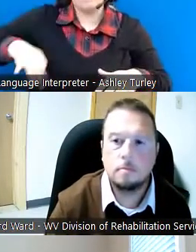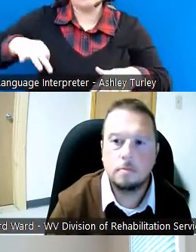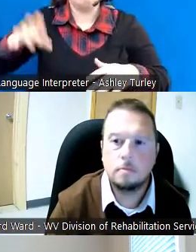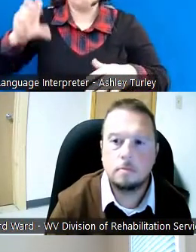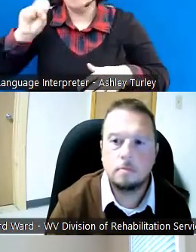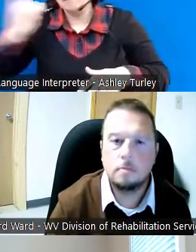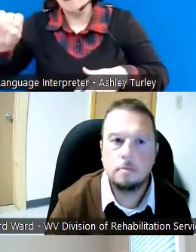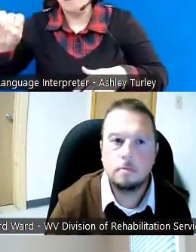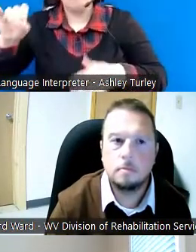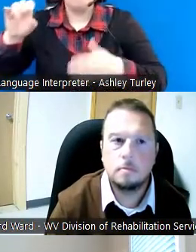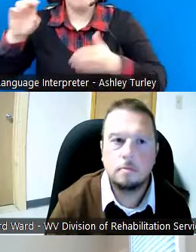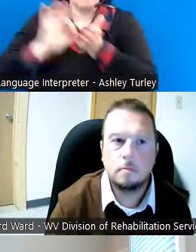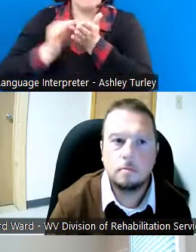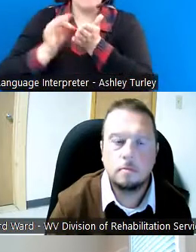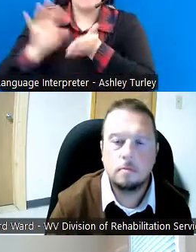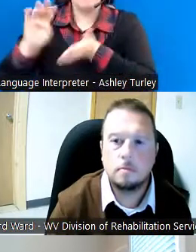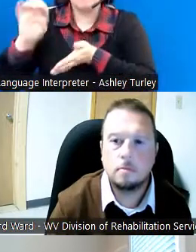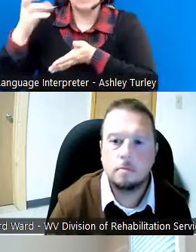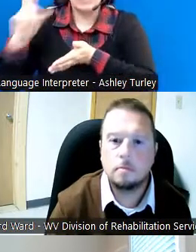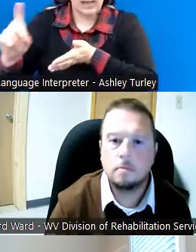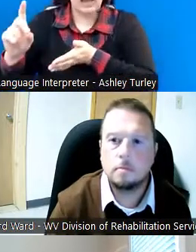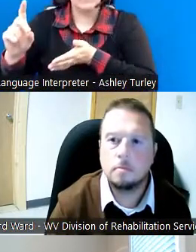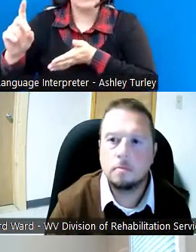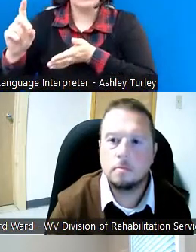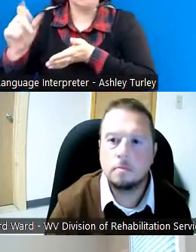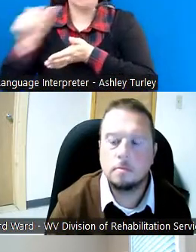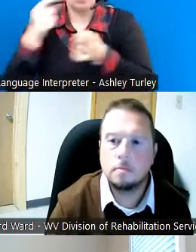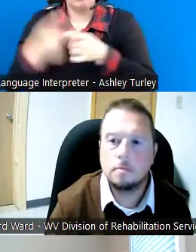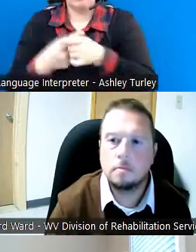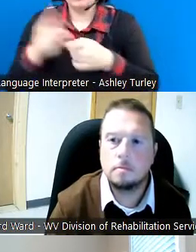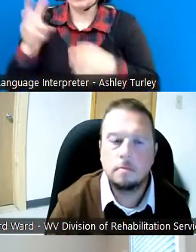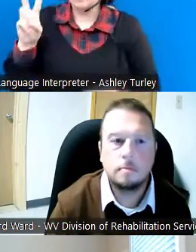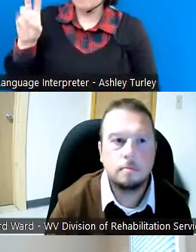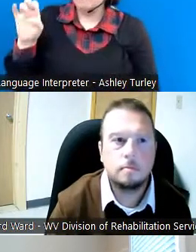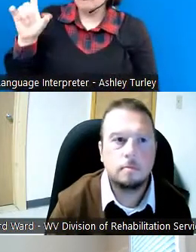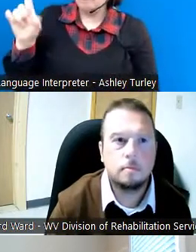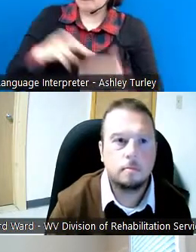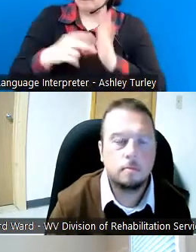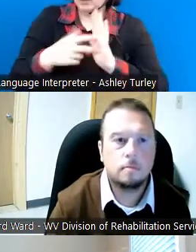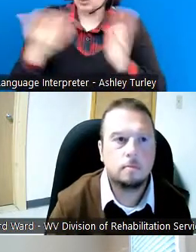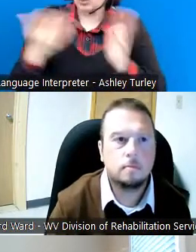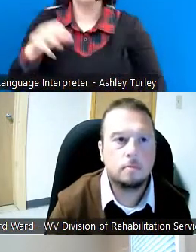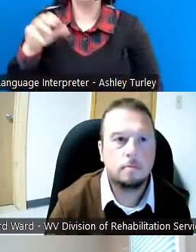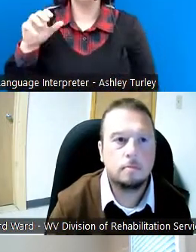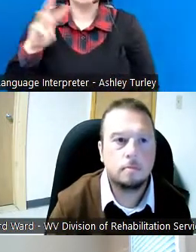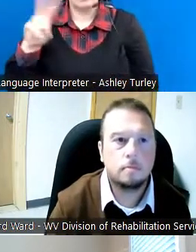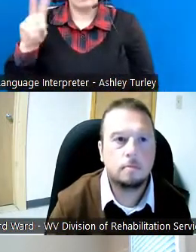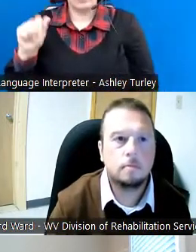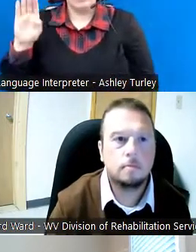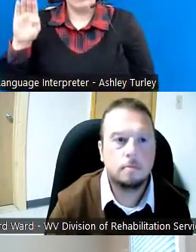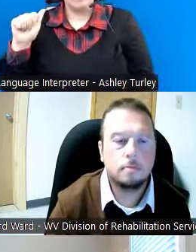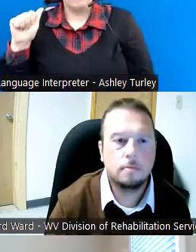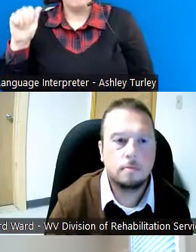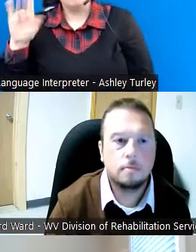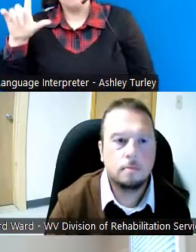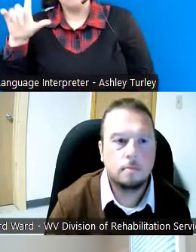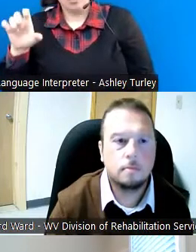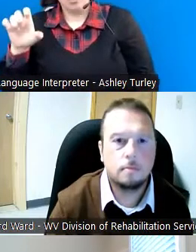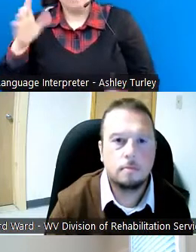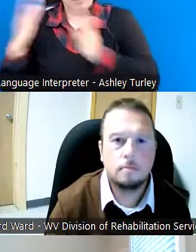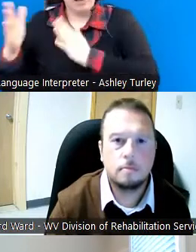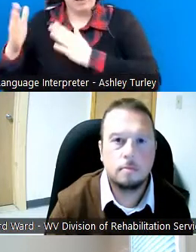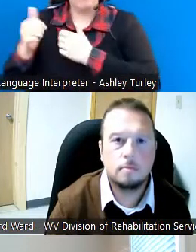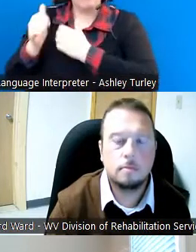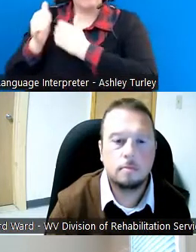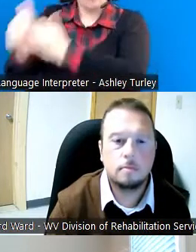So what is WVABL? So what It is West Virginia's ABLE plan. It is based on federal legislation